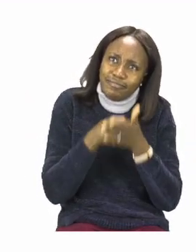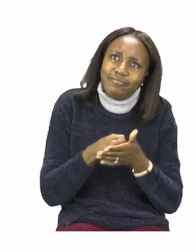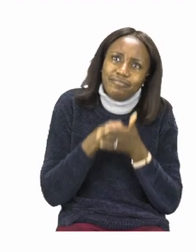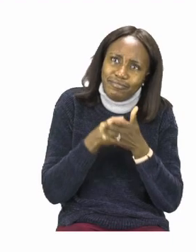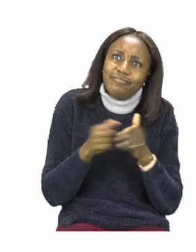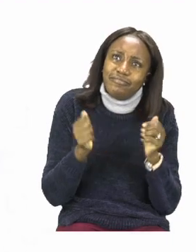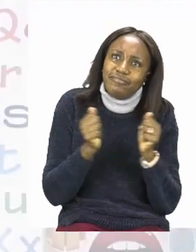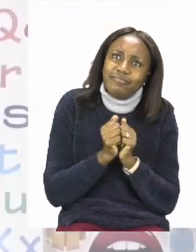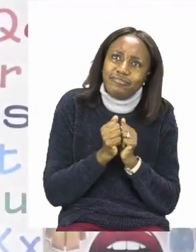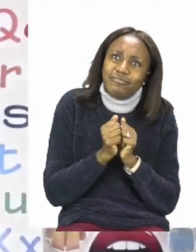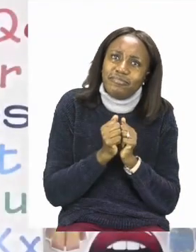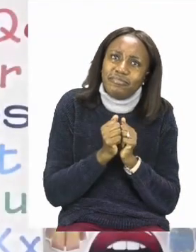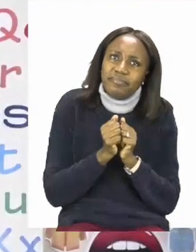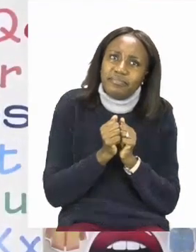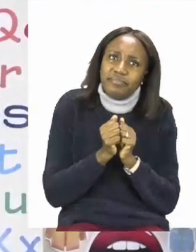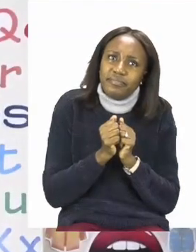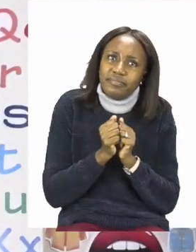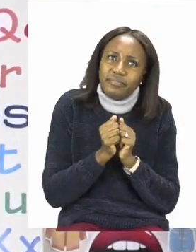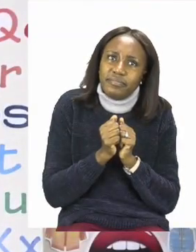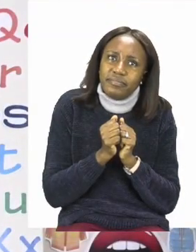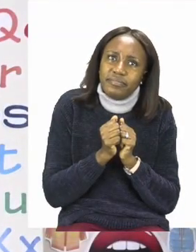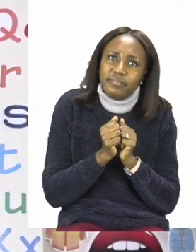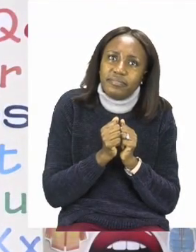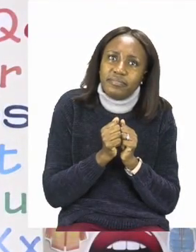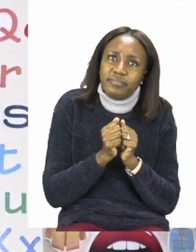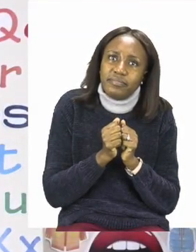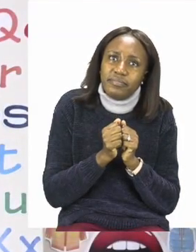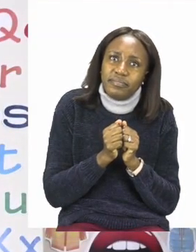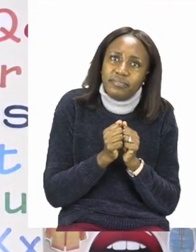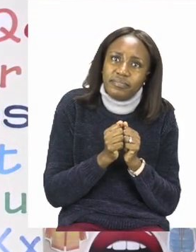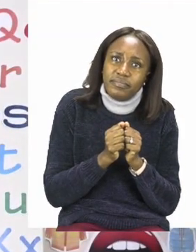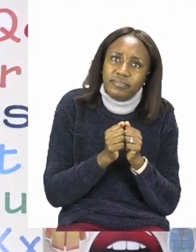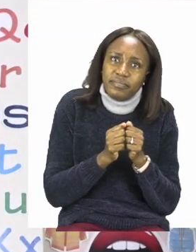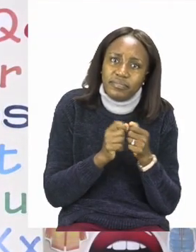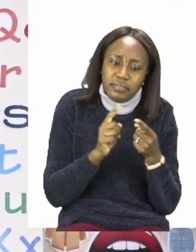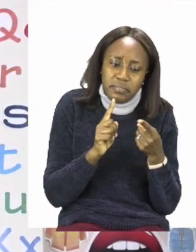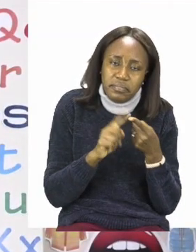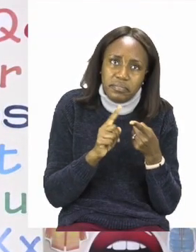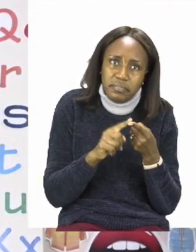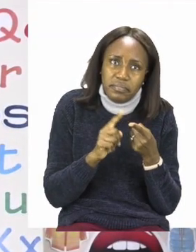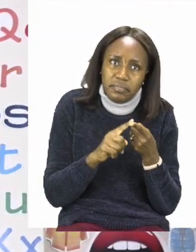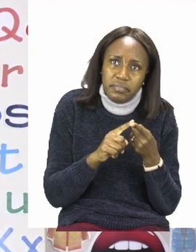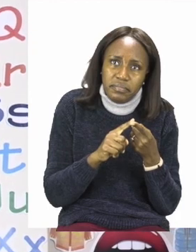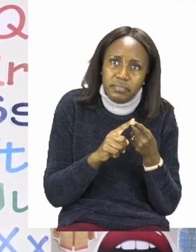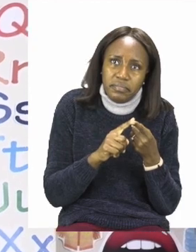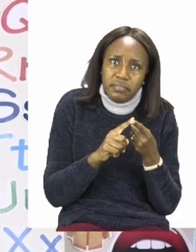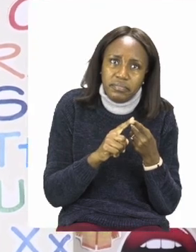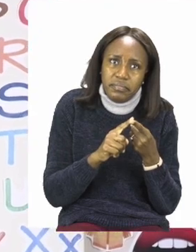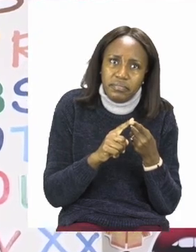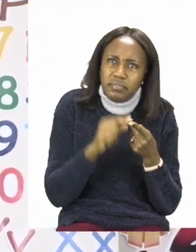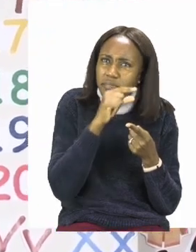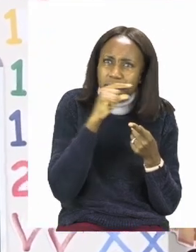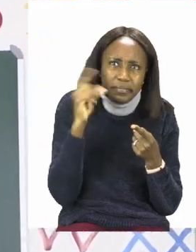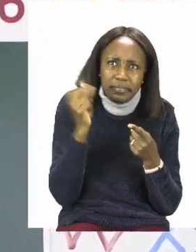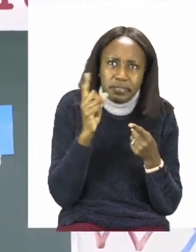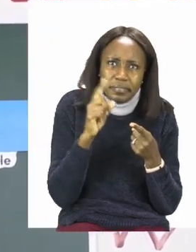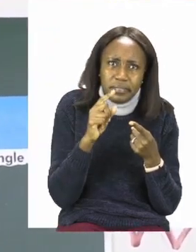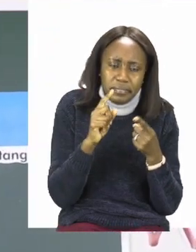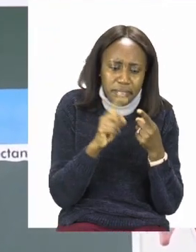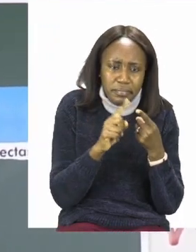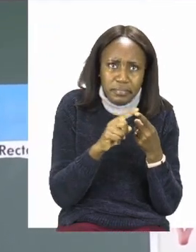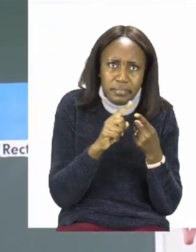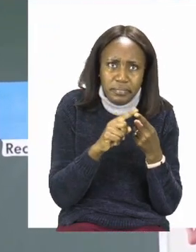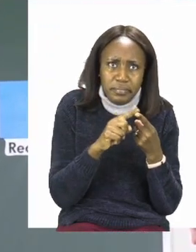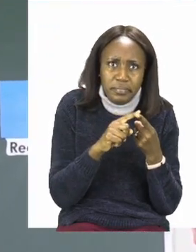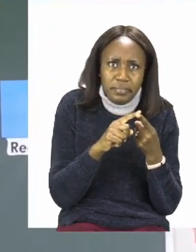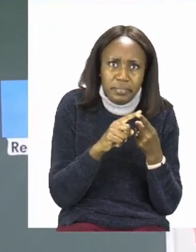together. Now the first part is asking for the shapes name and then it goes